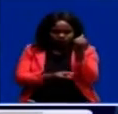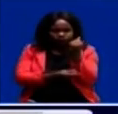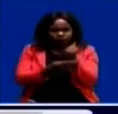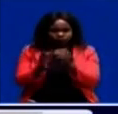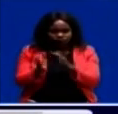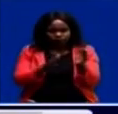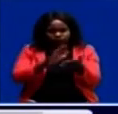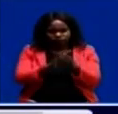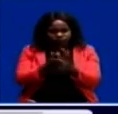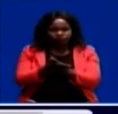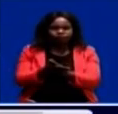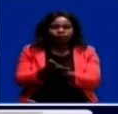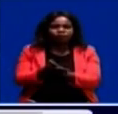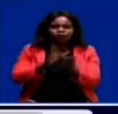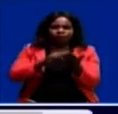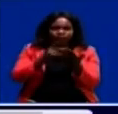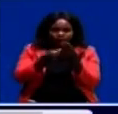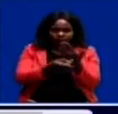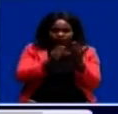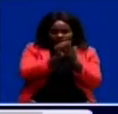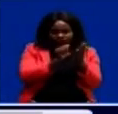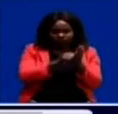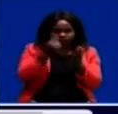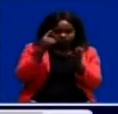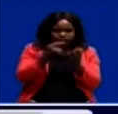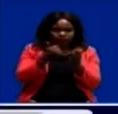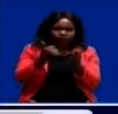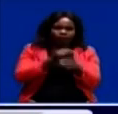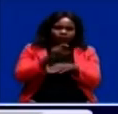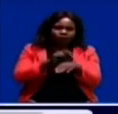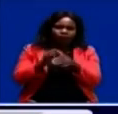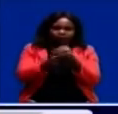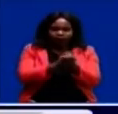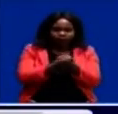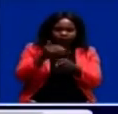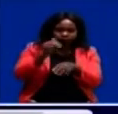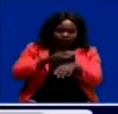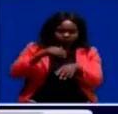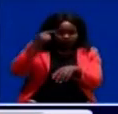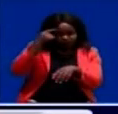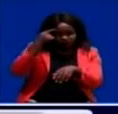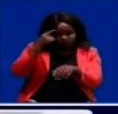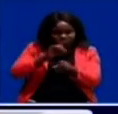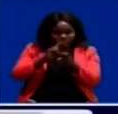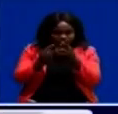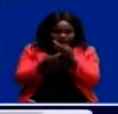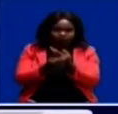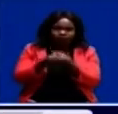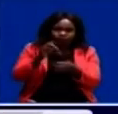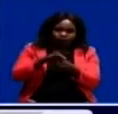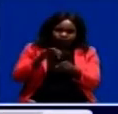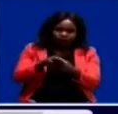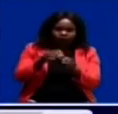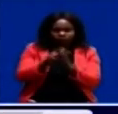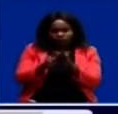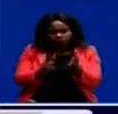agenda for any national dialogue. Mr. Kakonde has also called on government to take reforms on the Constitution, electoral laws